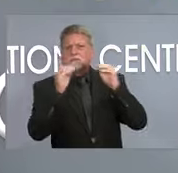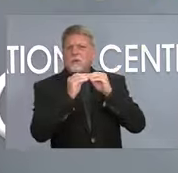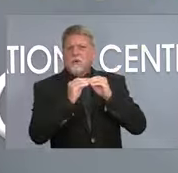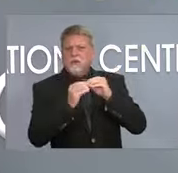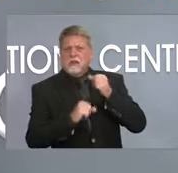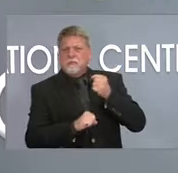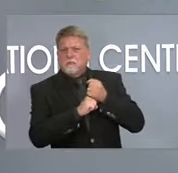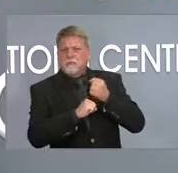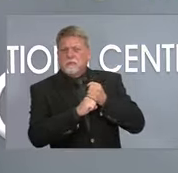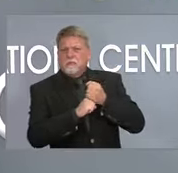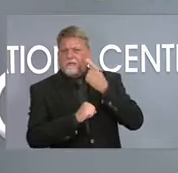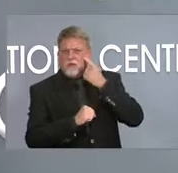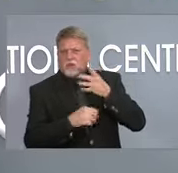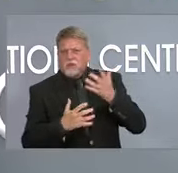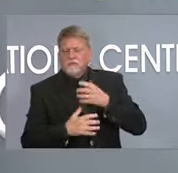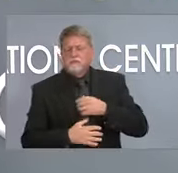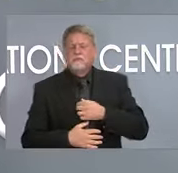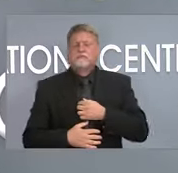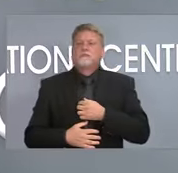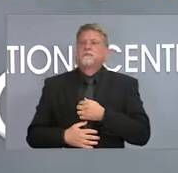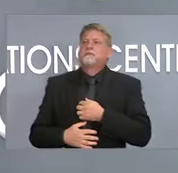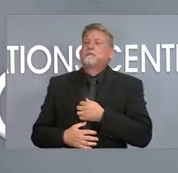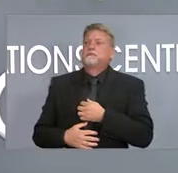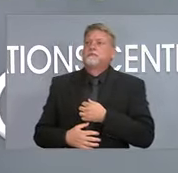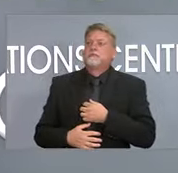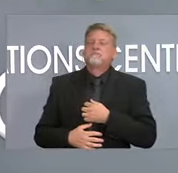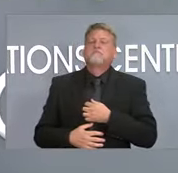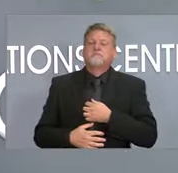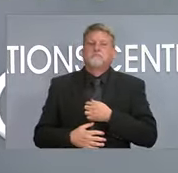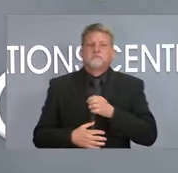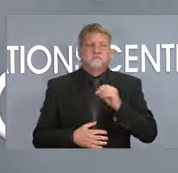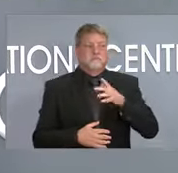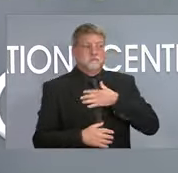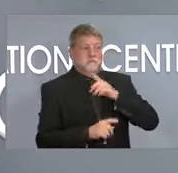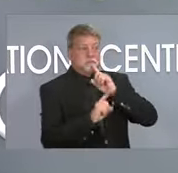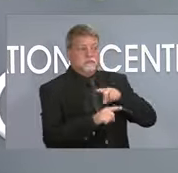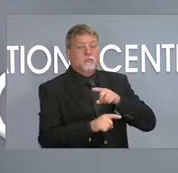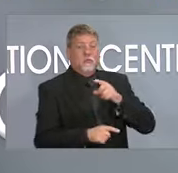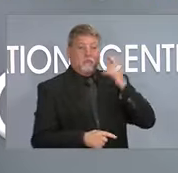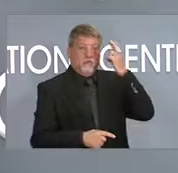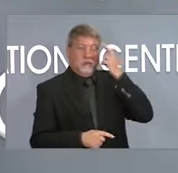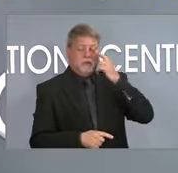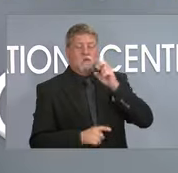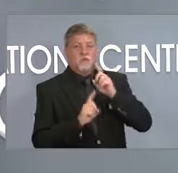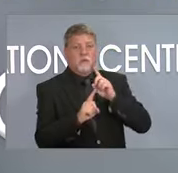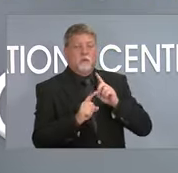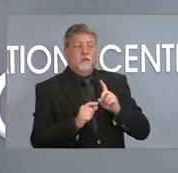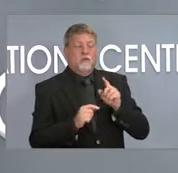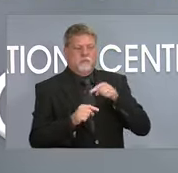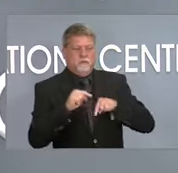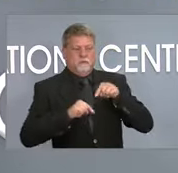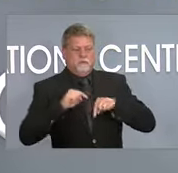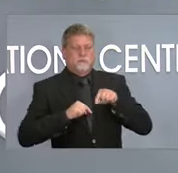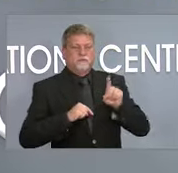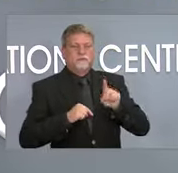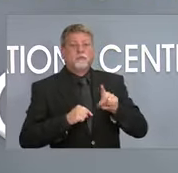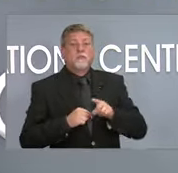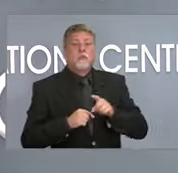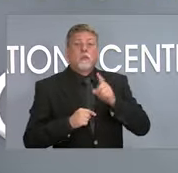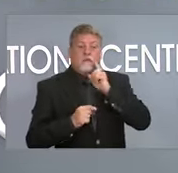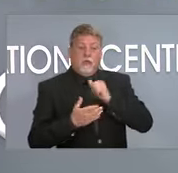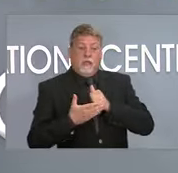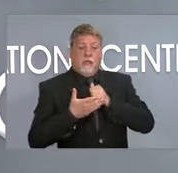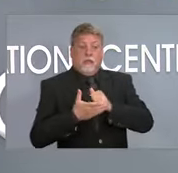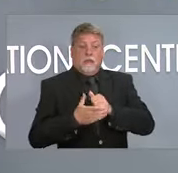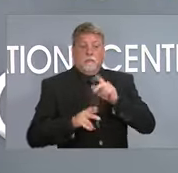Well, first, we know that monoclonal antibodies are very effective in people who have mild to moderate